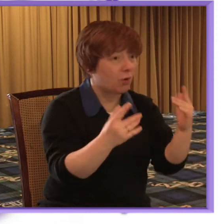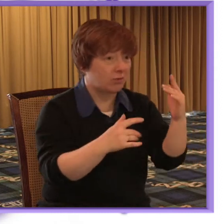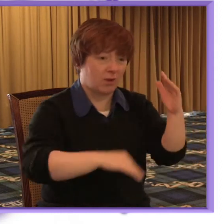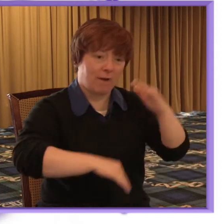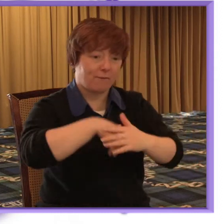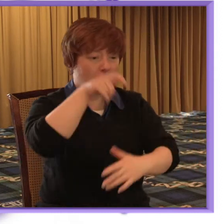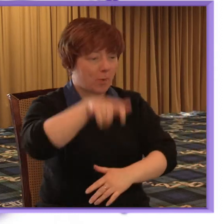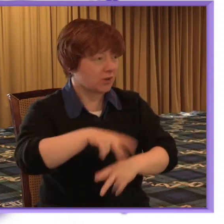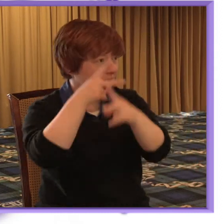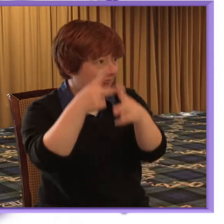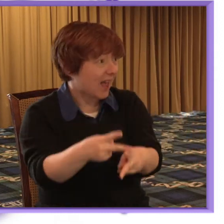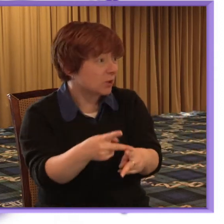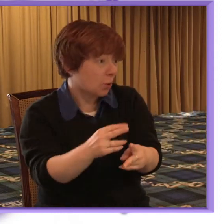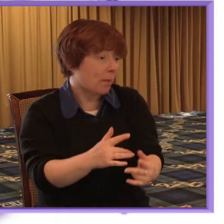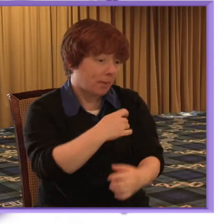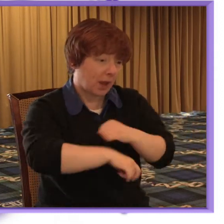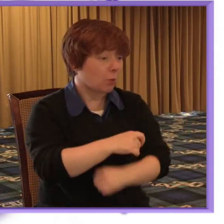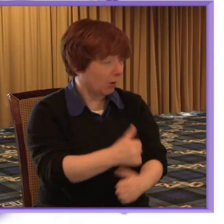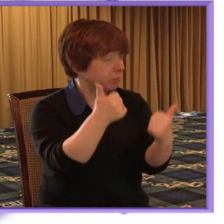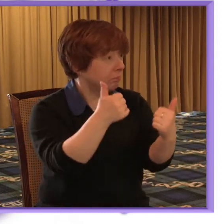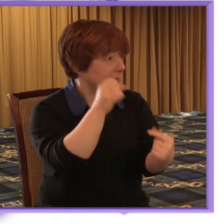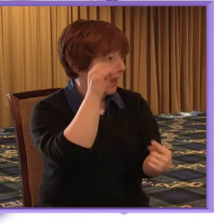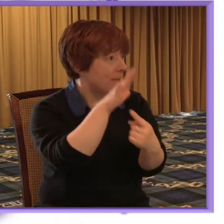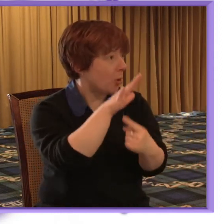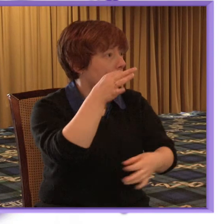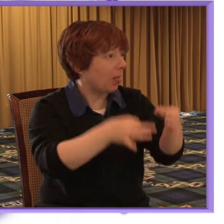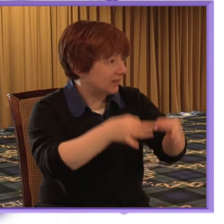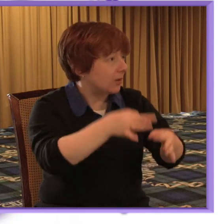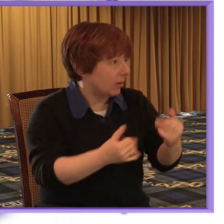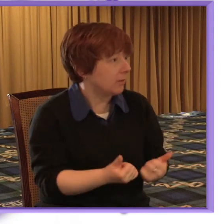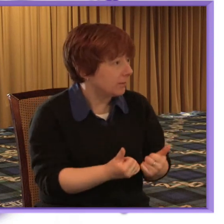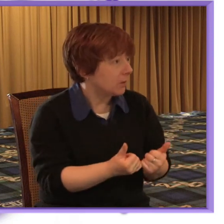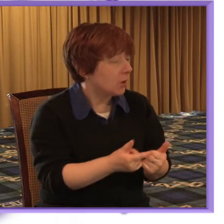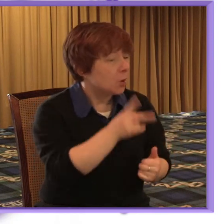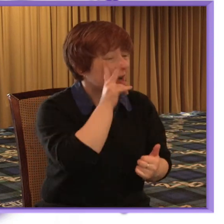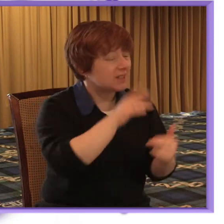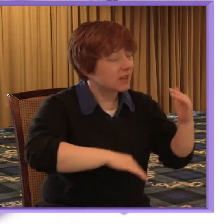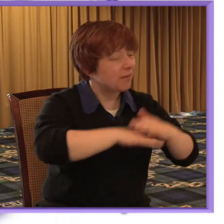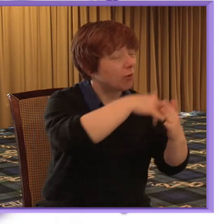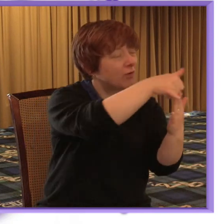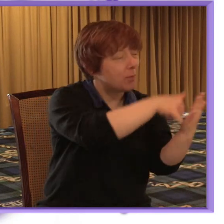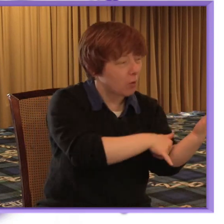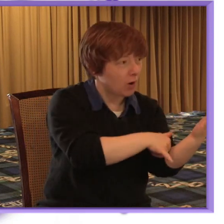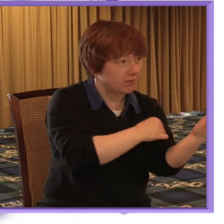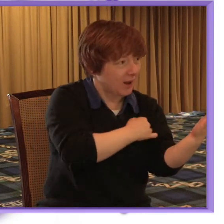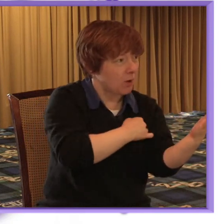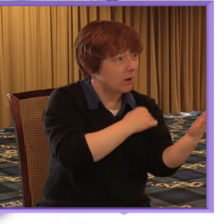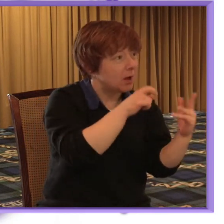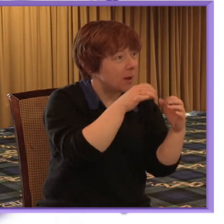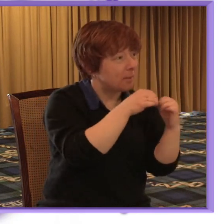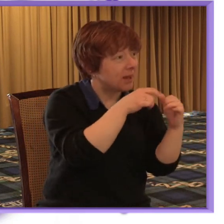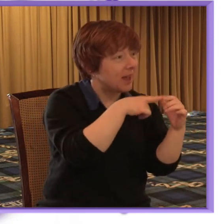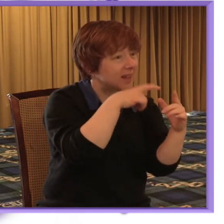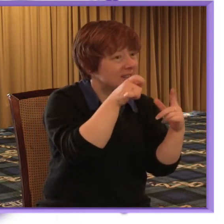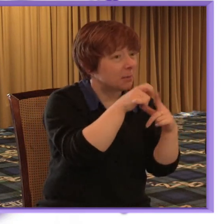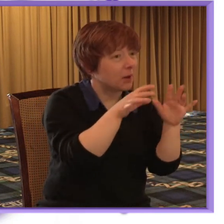piece of piece politically so you can find the complete report on the BACP website and hopefully I'll be able to circulate it after the event